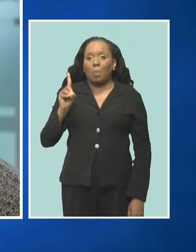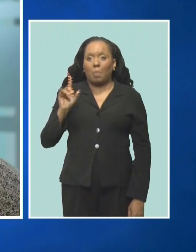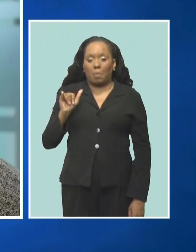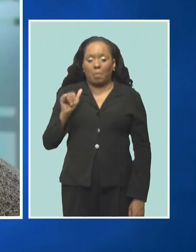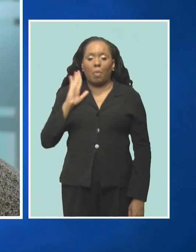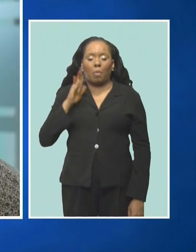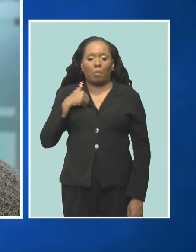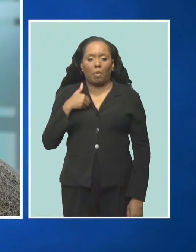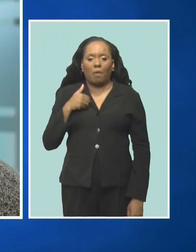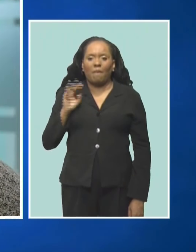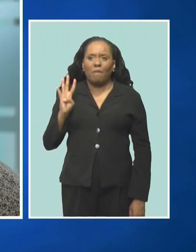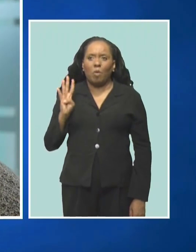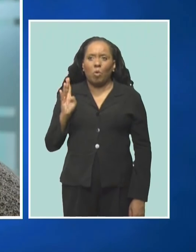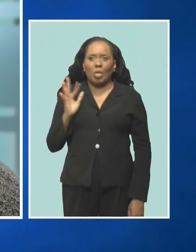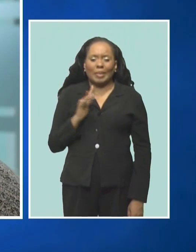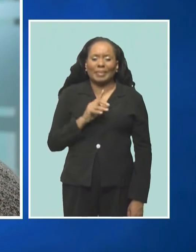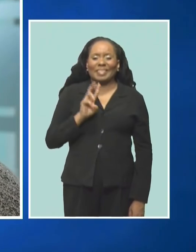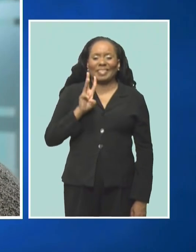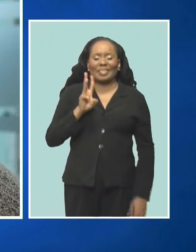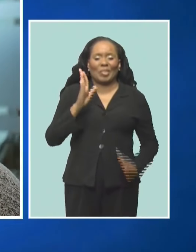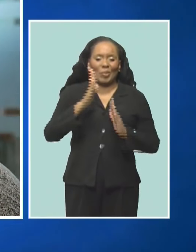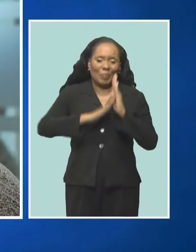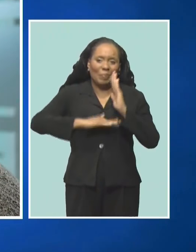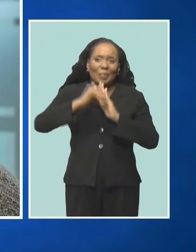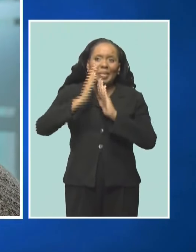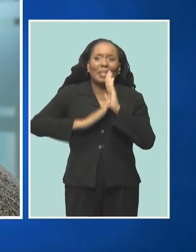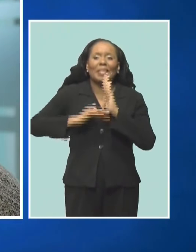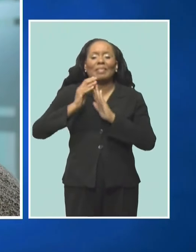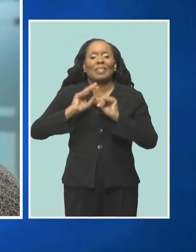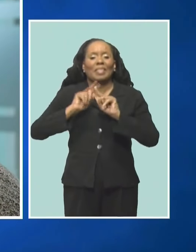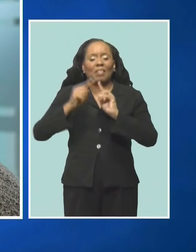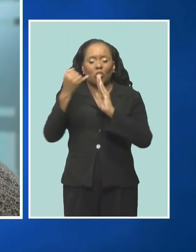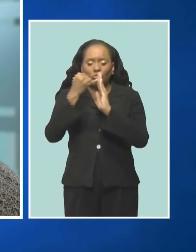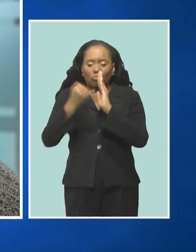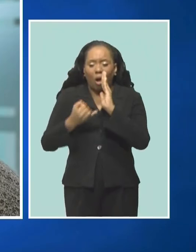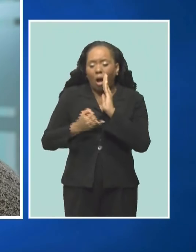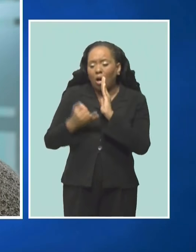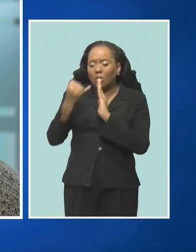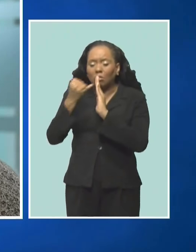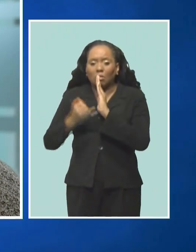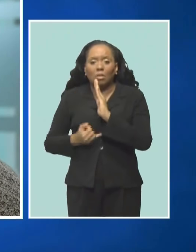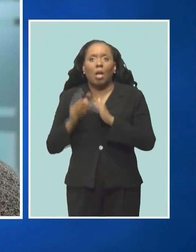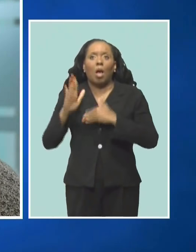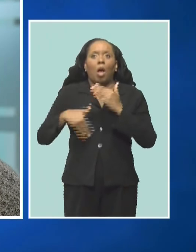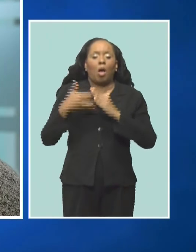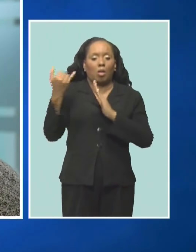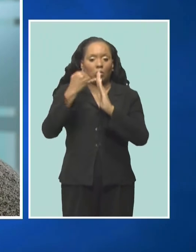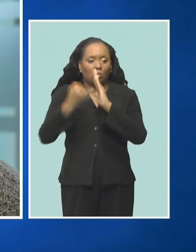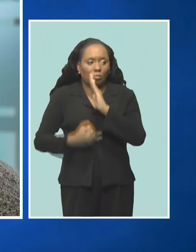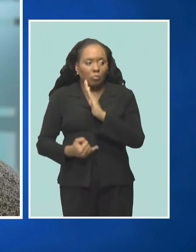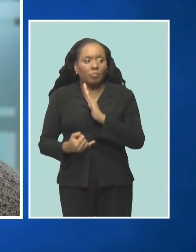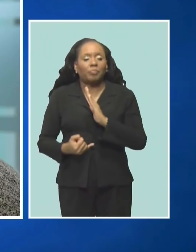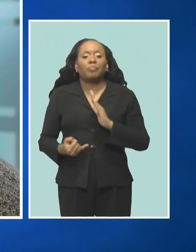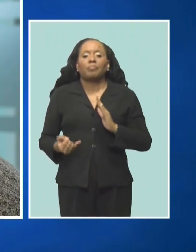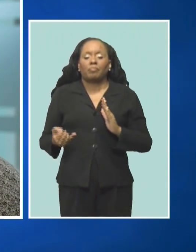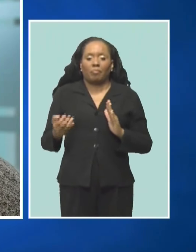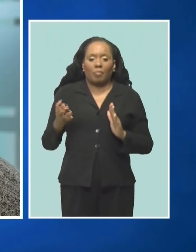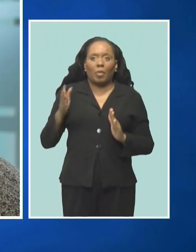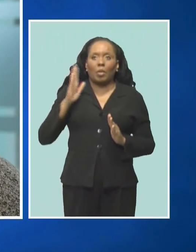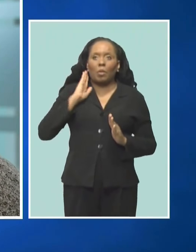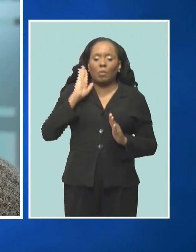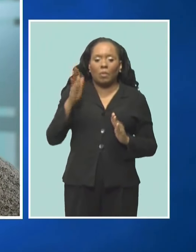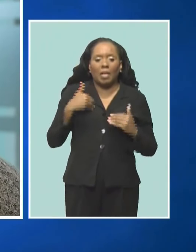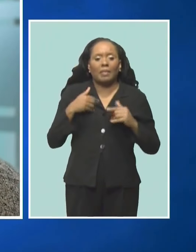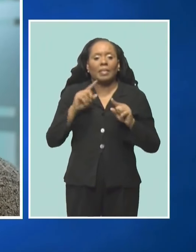four to six paintings with little drawings in between. Each drawing we plan from step one to